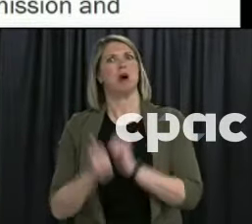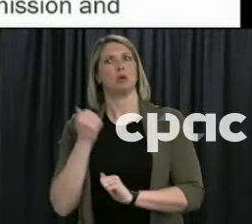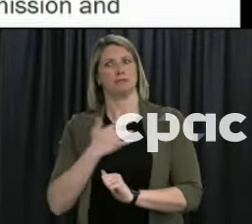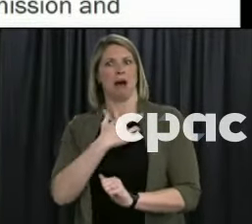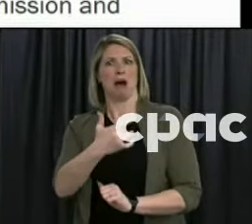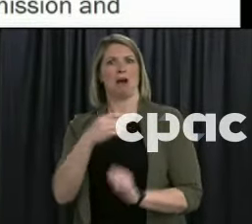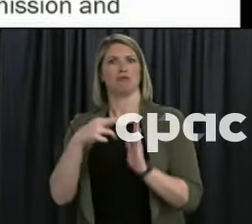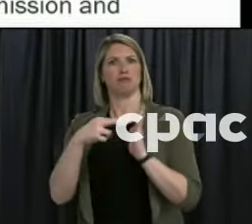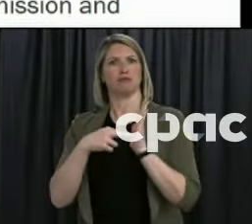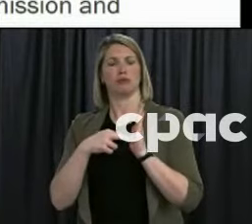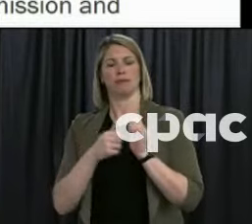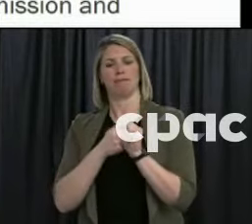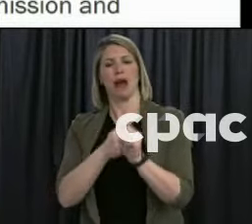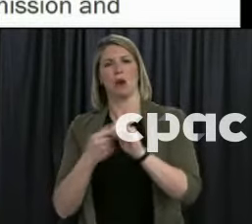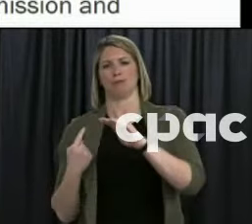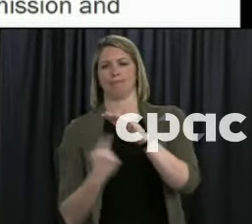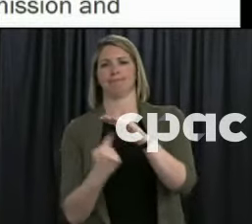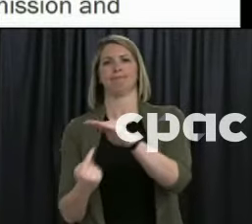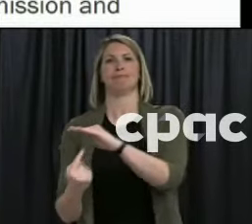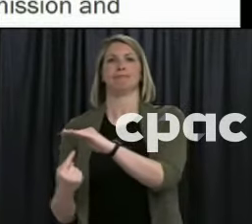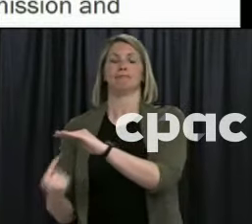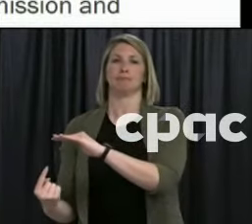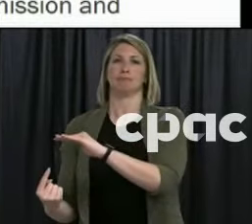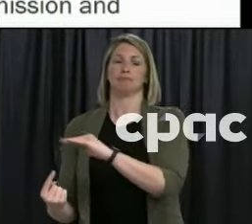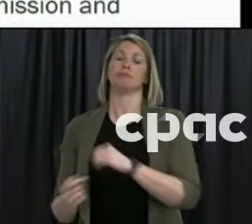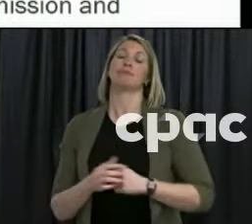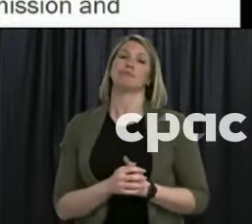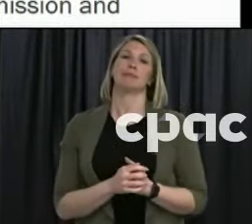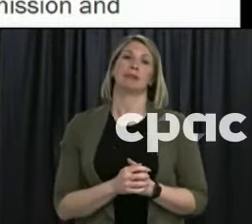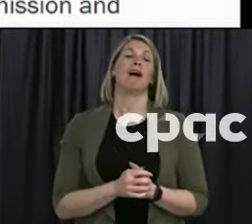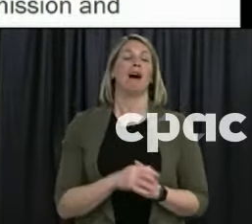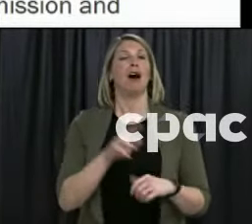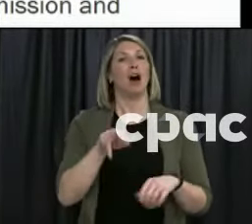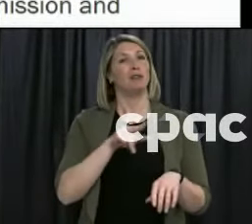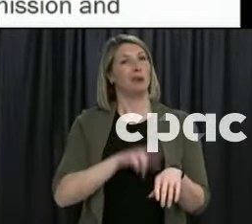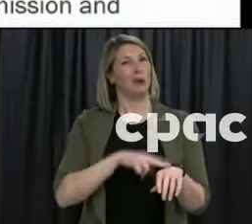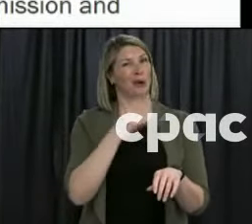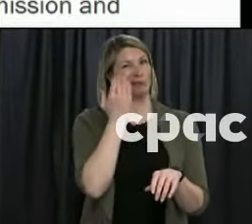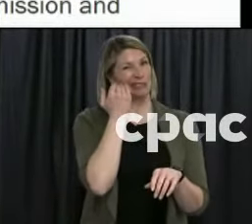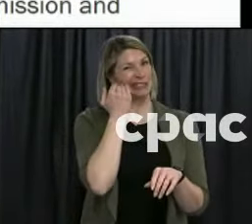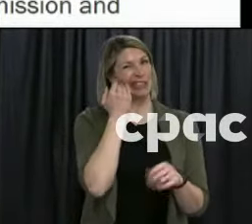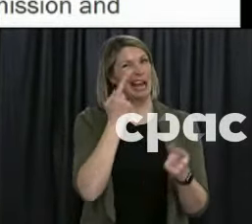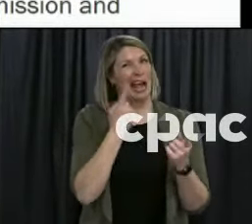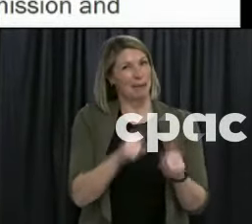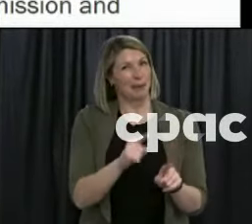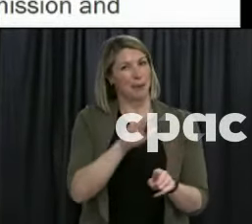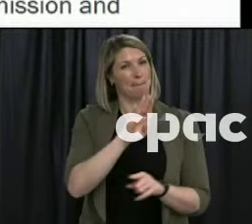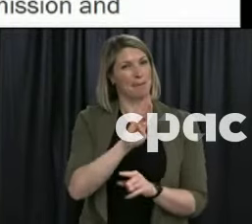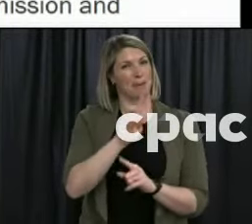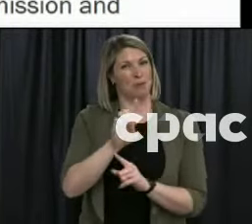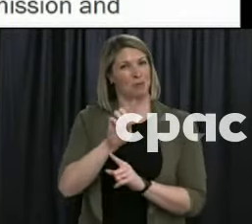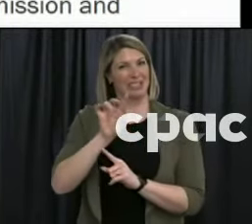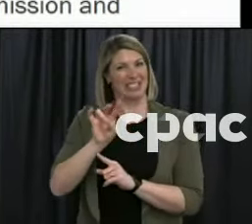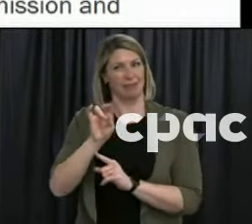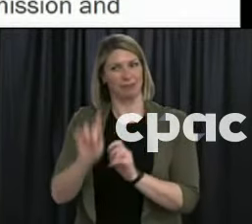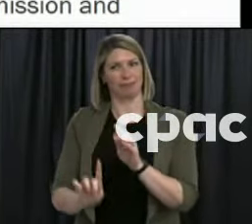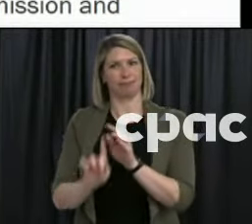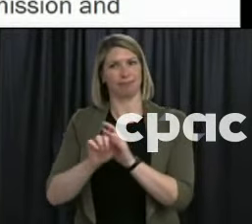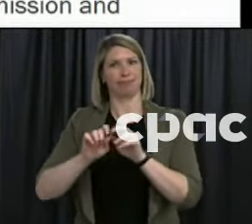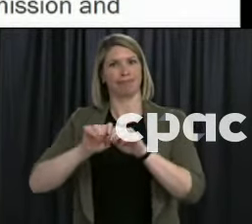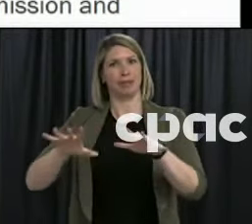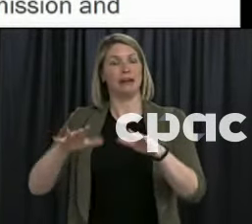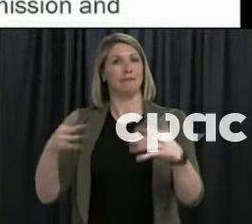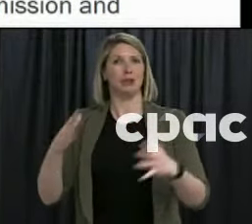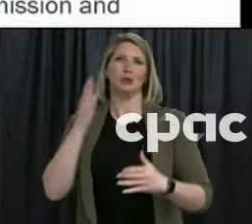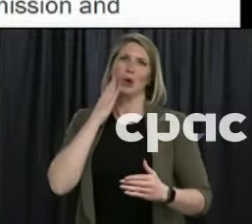that we've had. Unfortunately, there was a recent outbreak with the B.1.1.7 variant. What we've learned is that that can spread